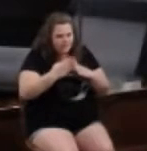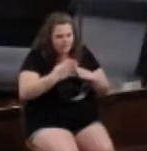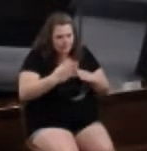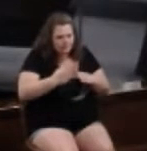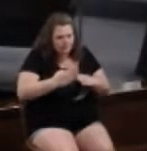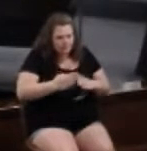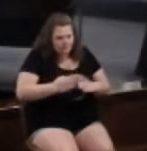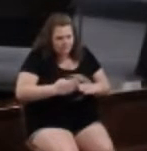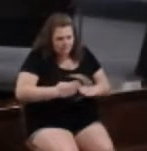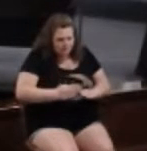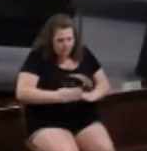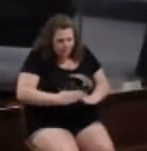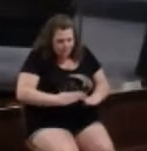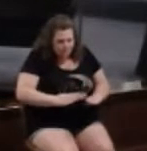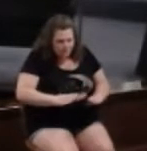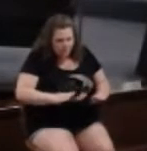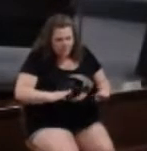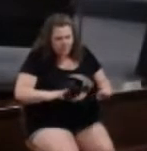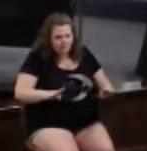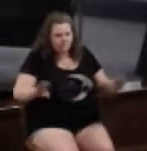spreads through the whole church.